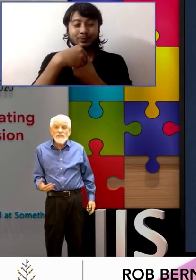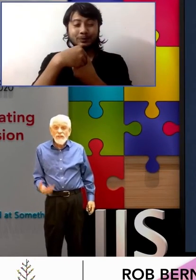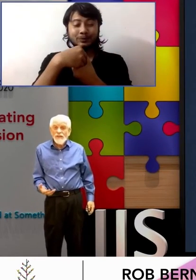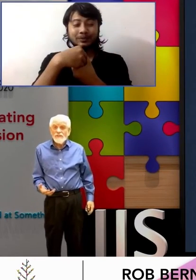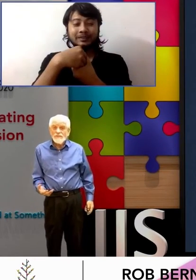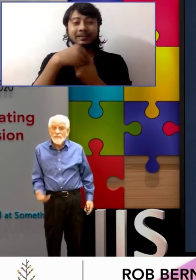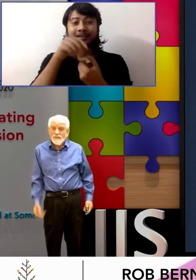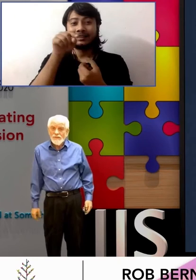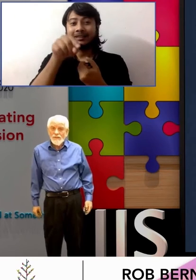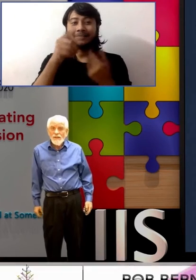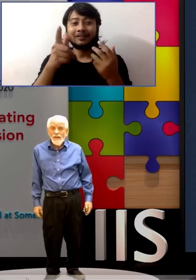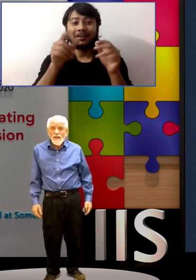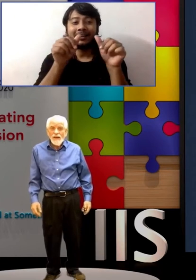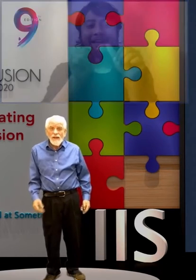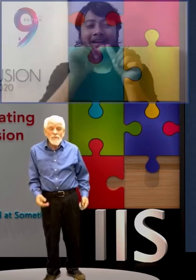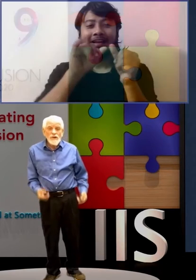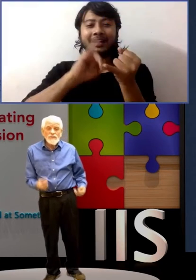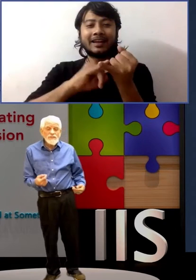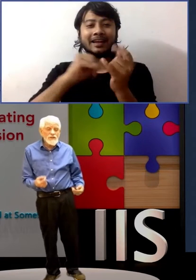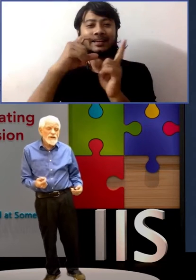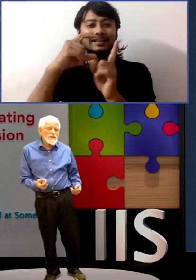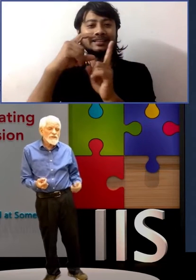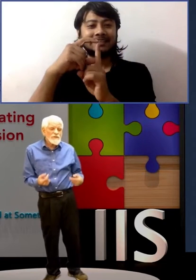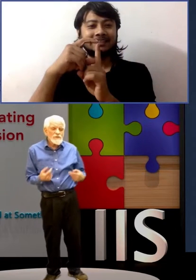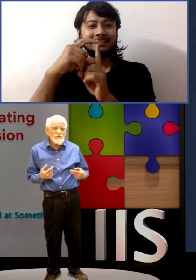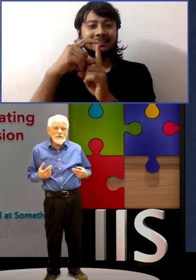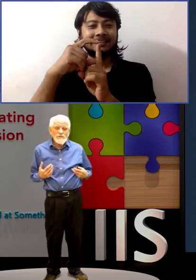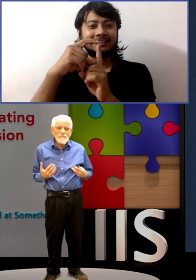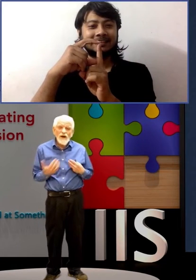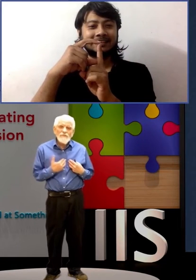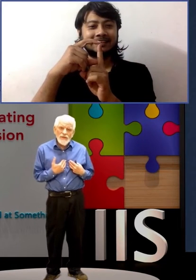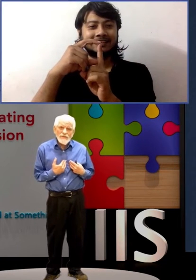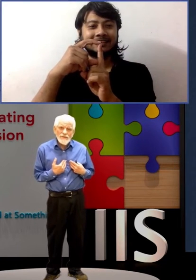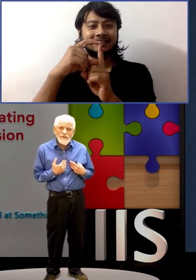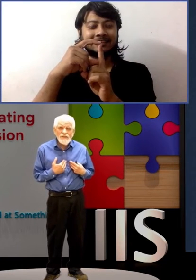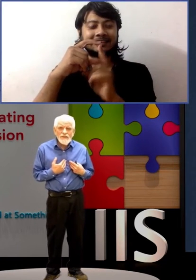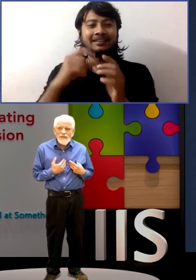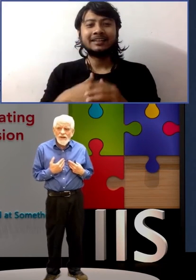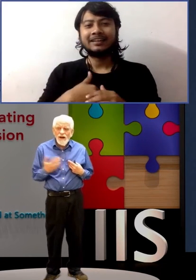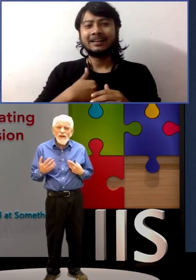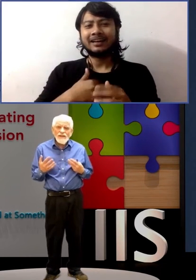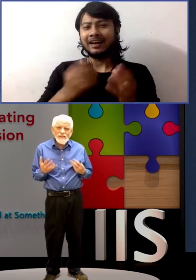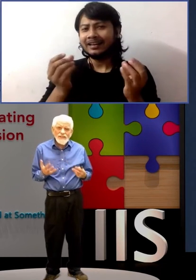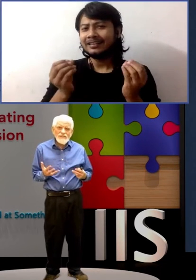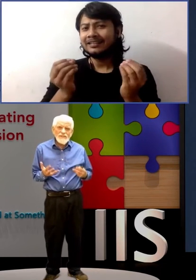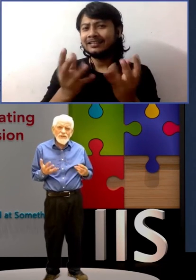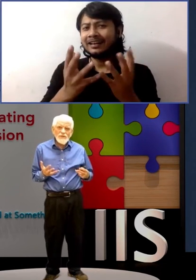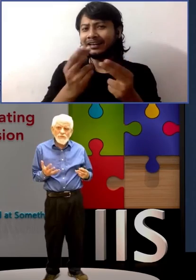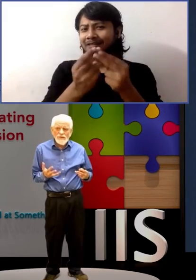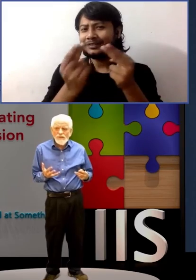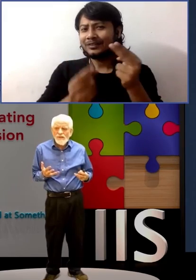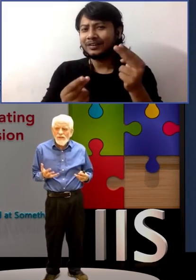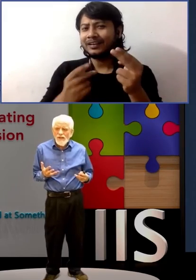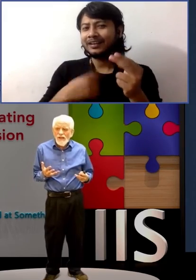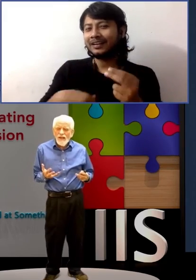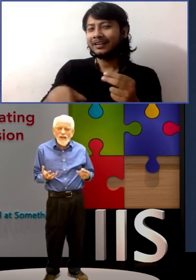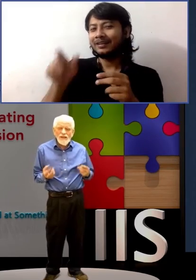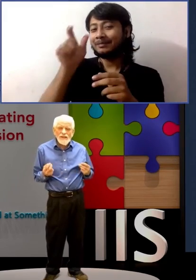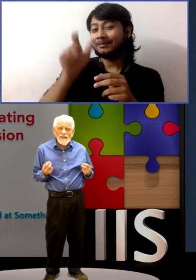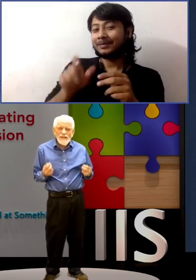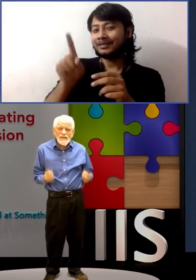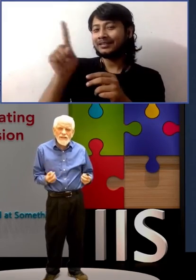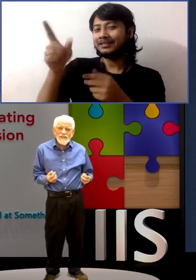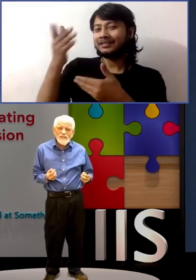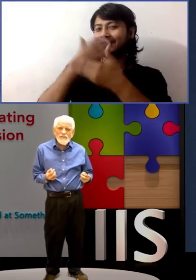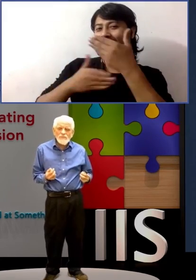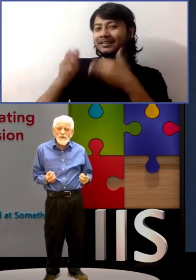Bernstein Cognitive Method. And I want to start with my mentor, I, Ignacy Goldberg, and